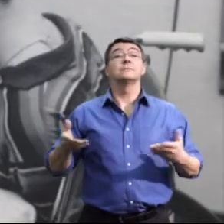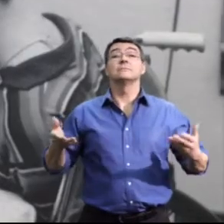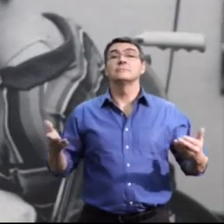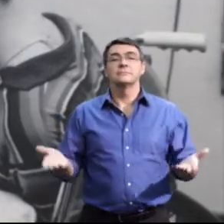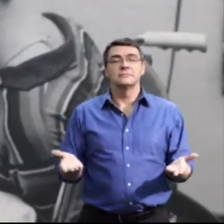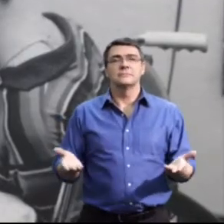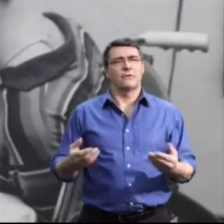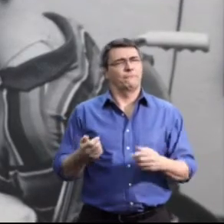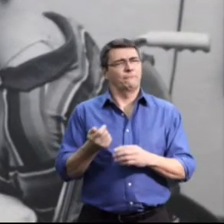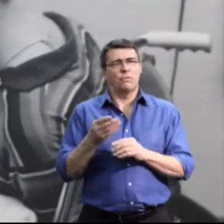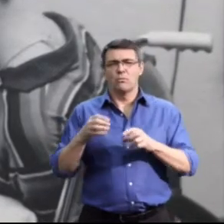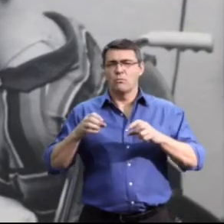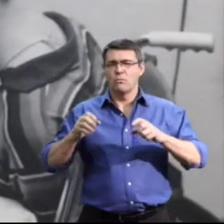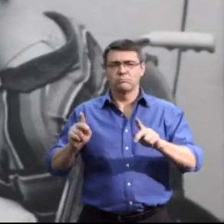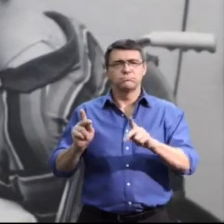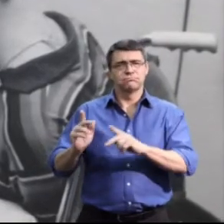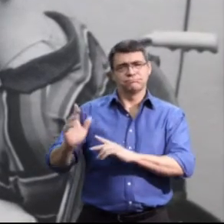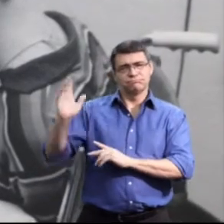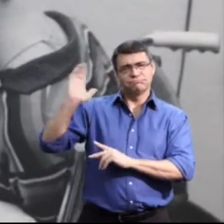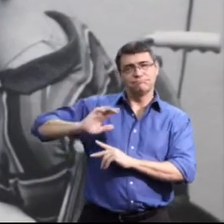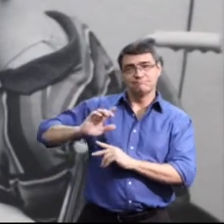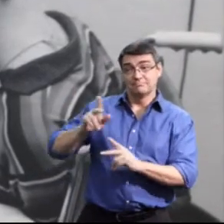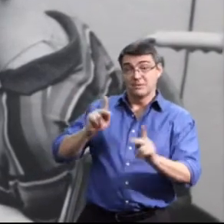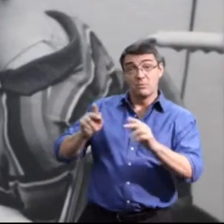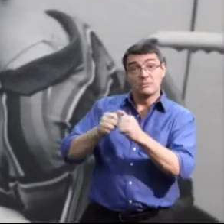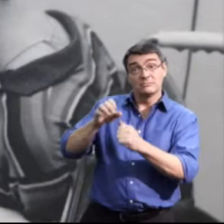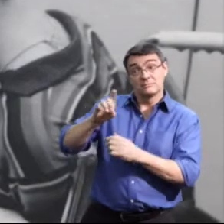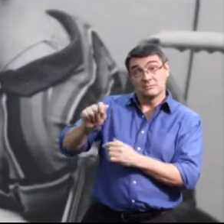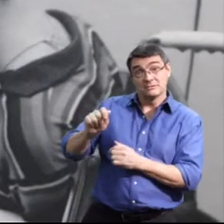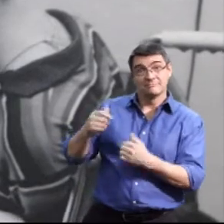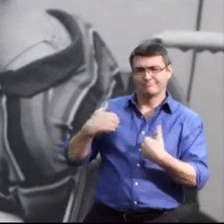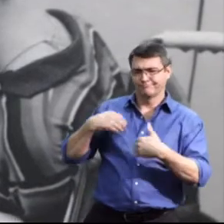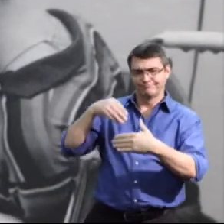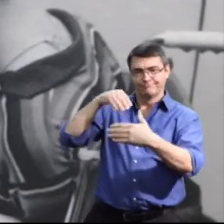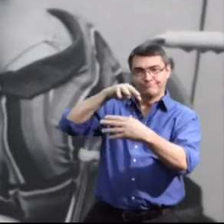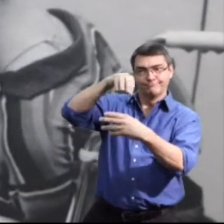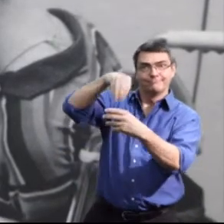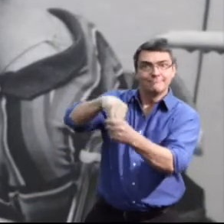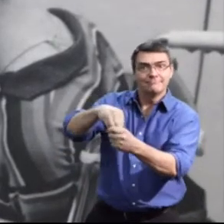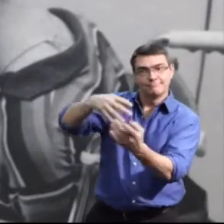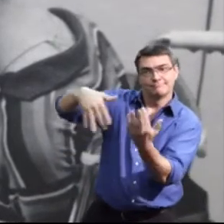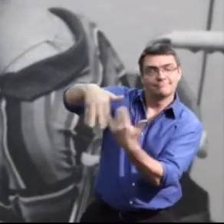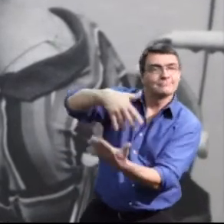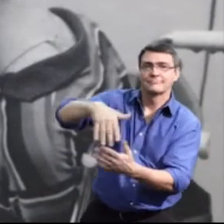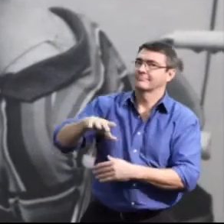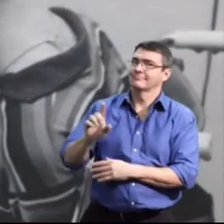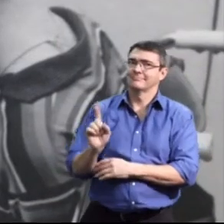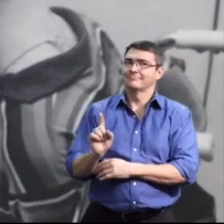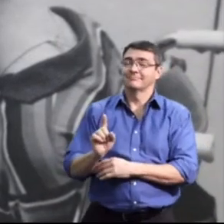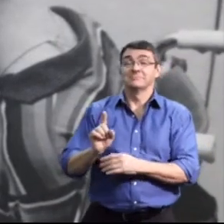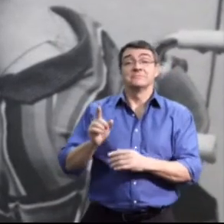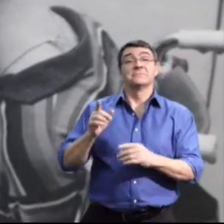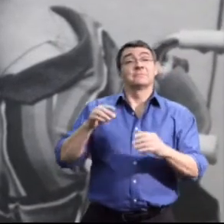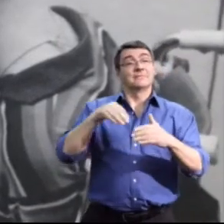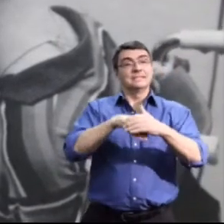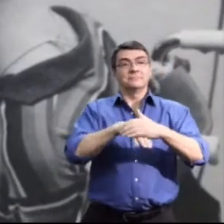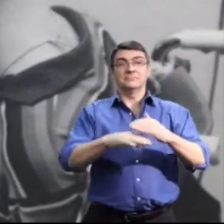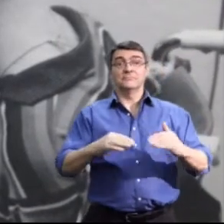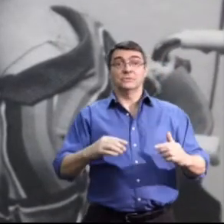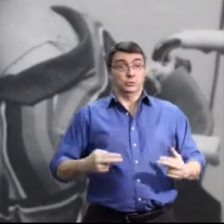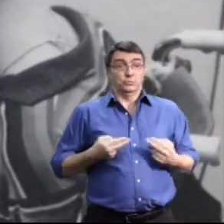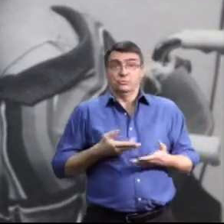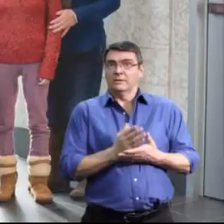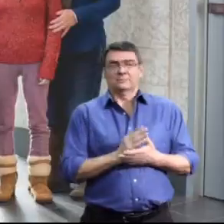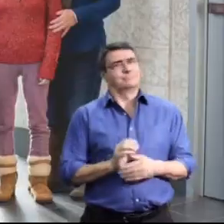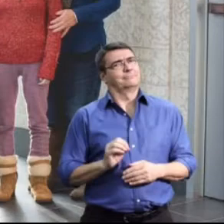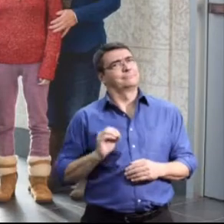history, there were a few opportunities for people with disabilities in terms of social inclusion, accessibility and human